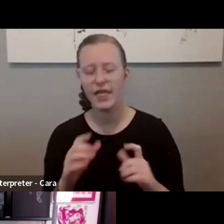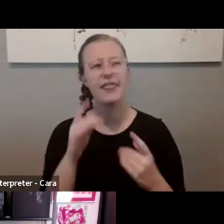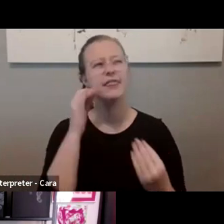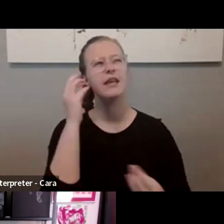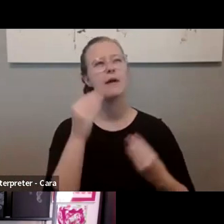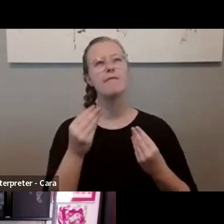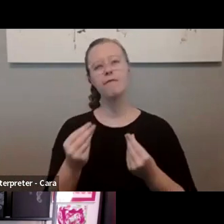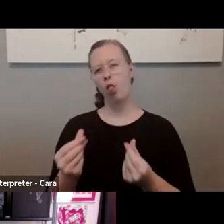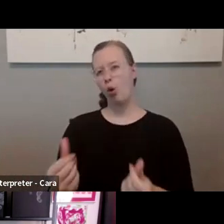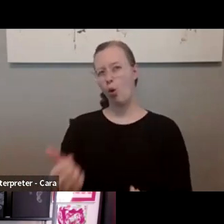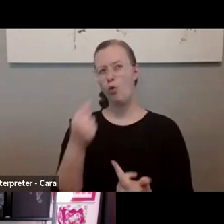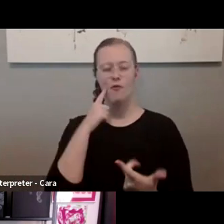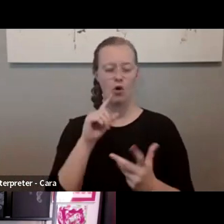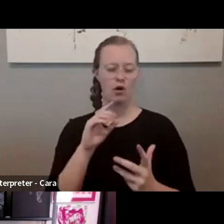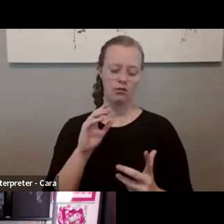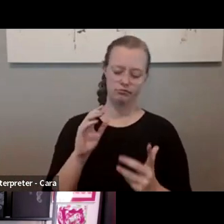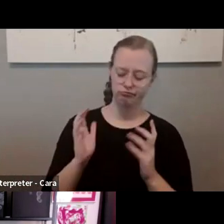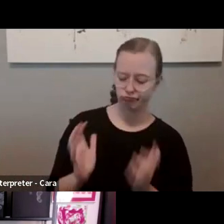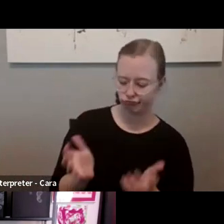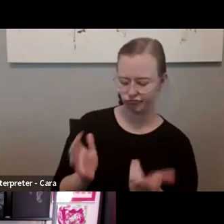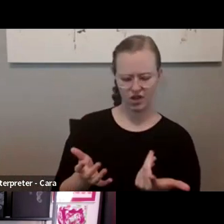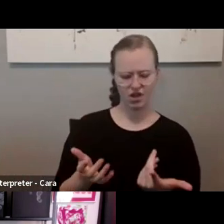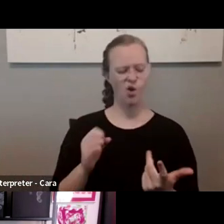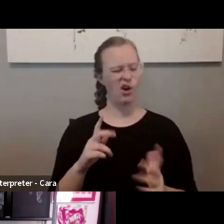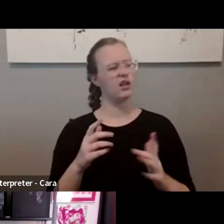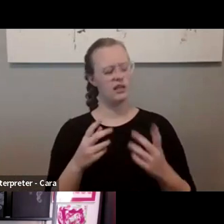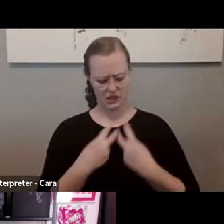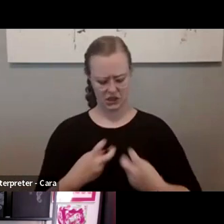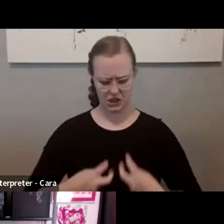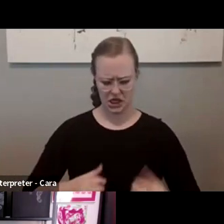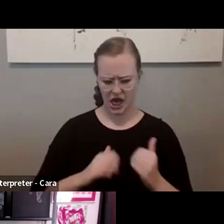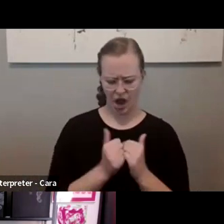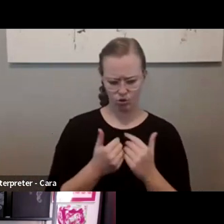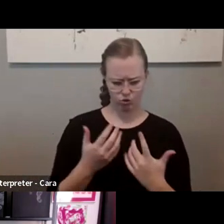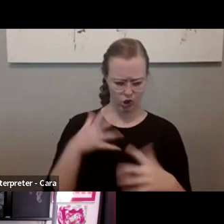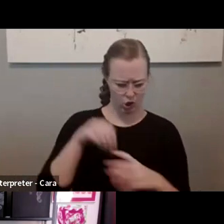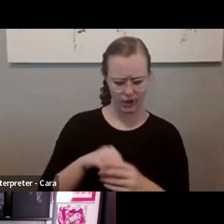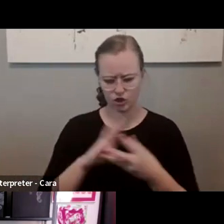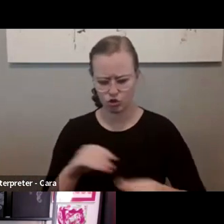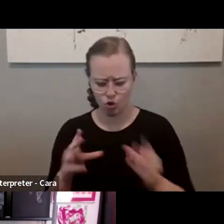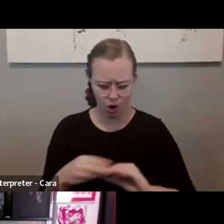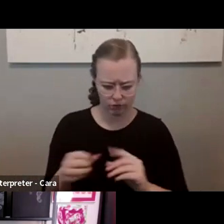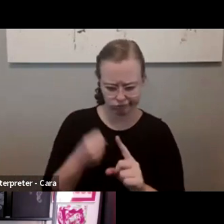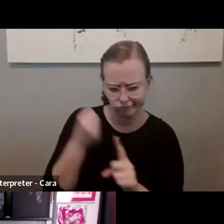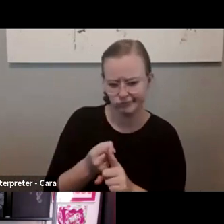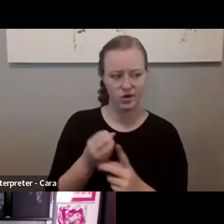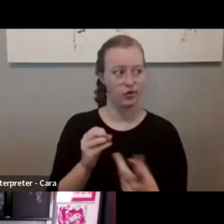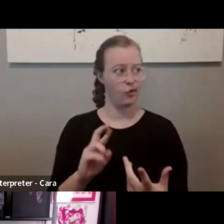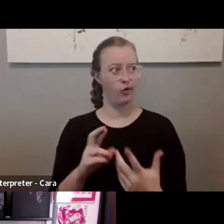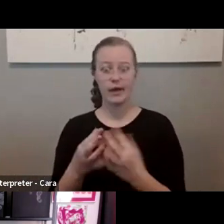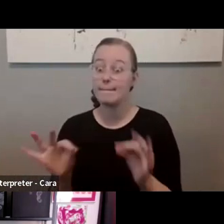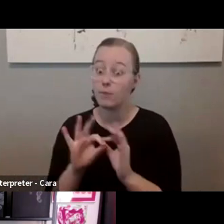and say, OK, how can we incorporate a story of impact or an important data point